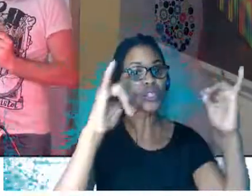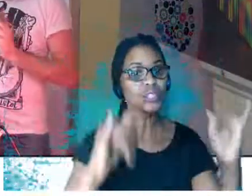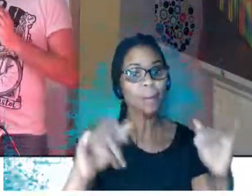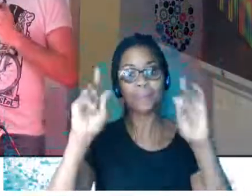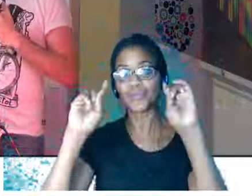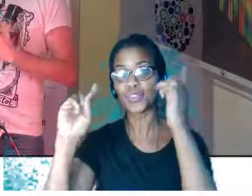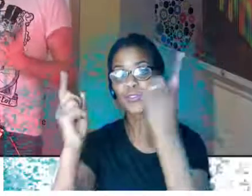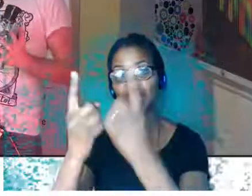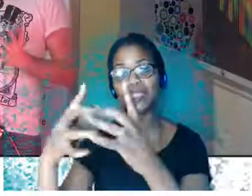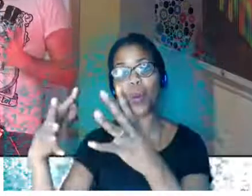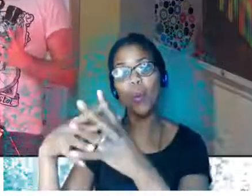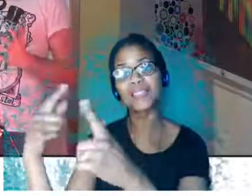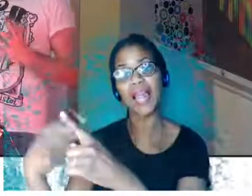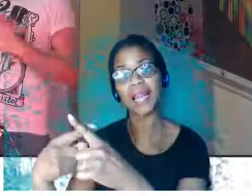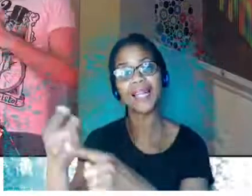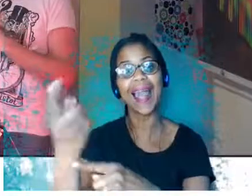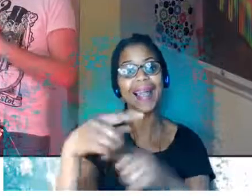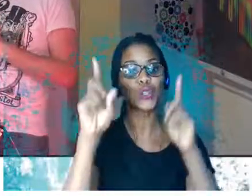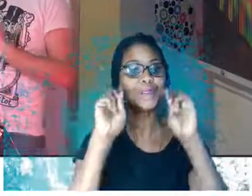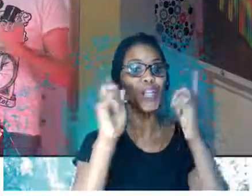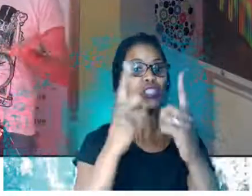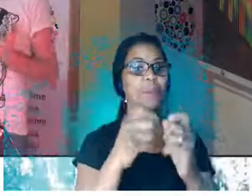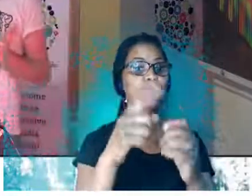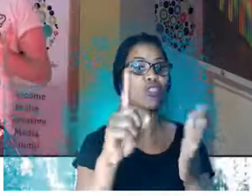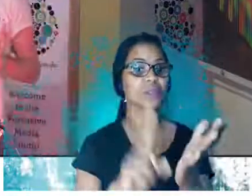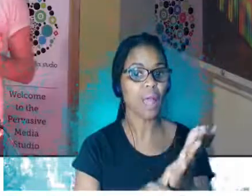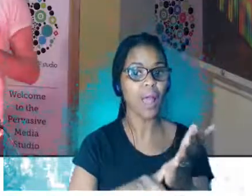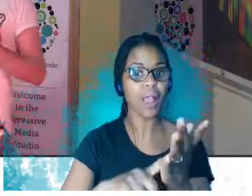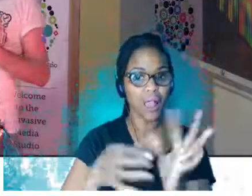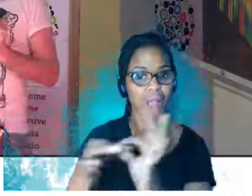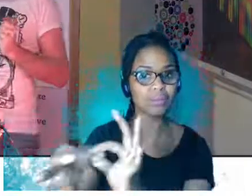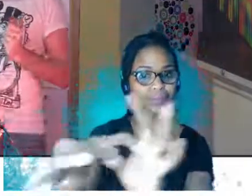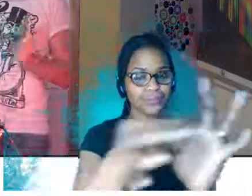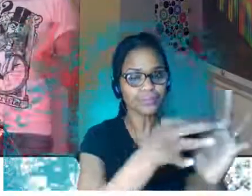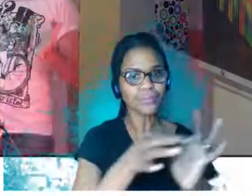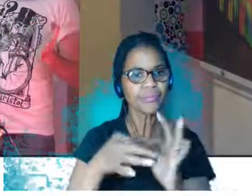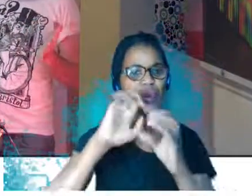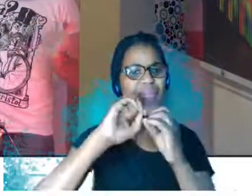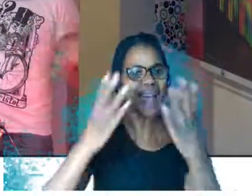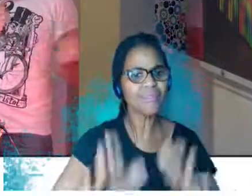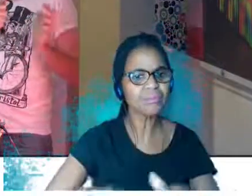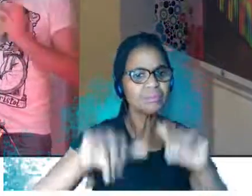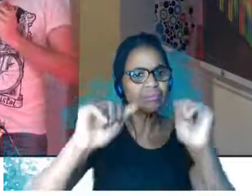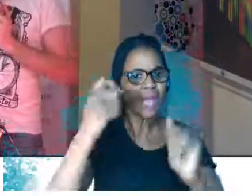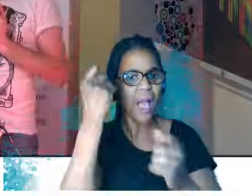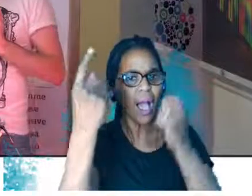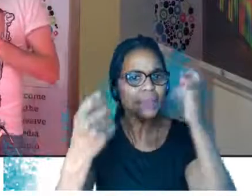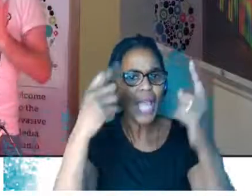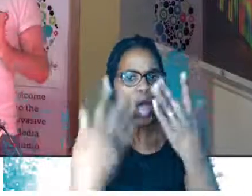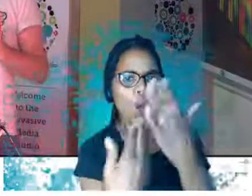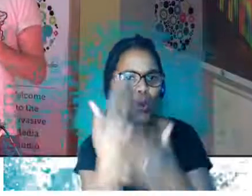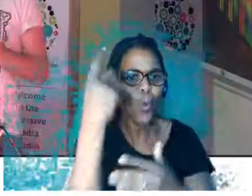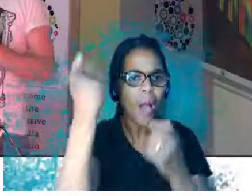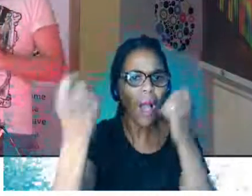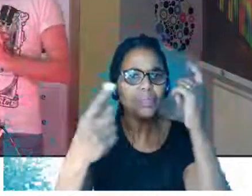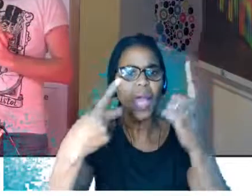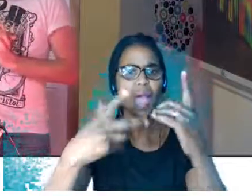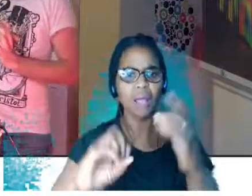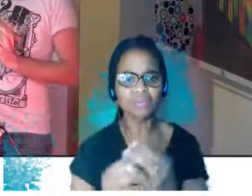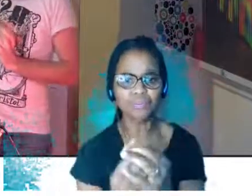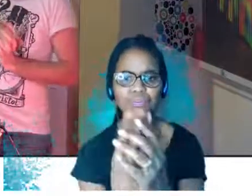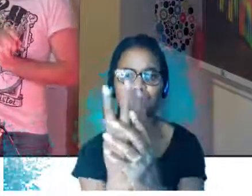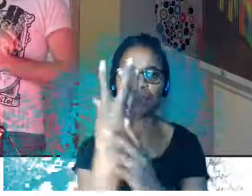and the University of Bristol. And we're a home for embryonic ideas, research and development of new things and buildings of new companies.